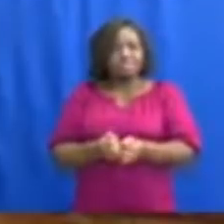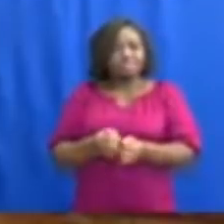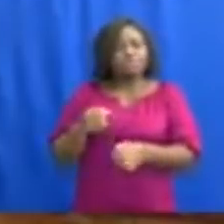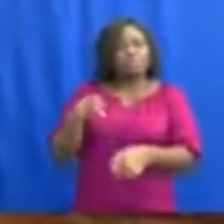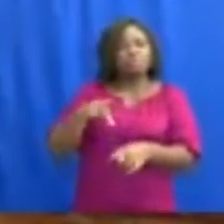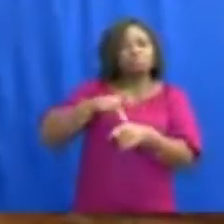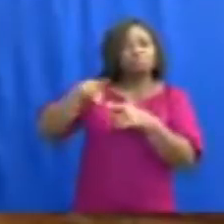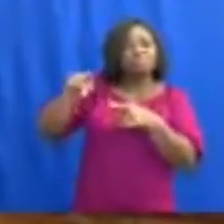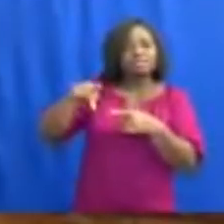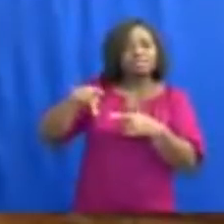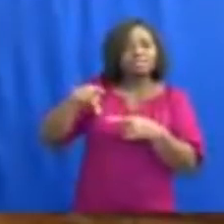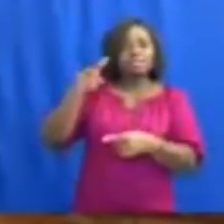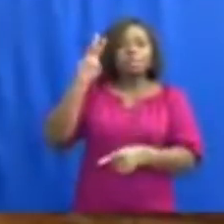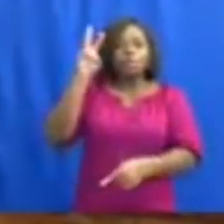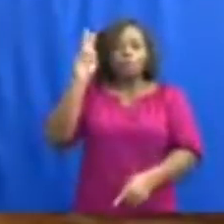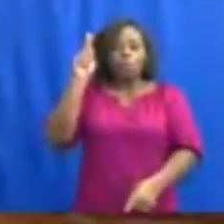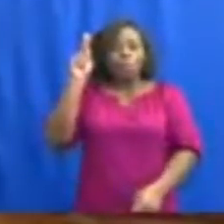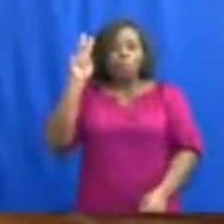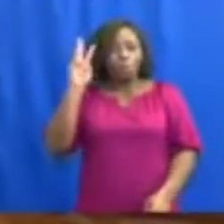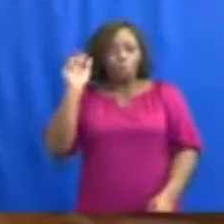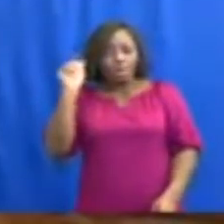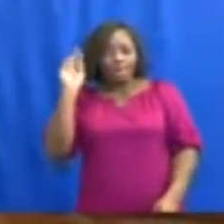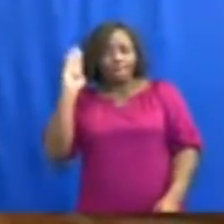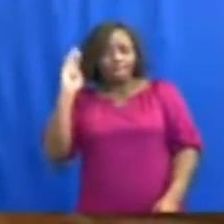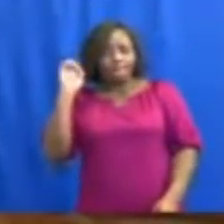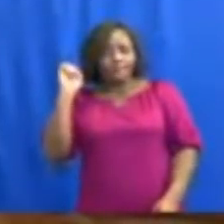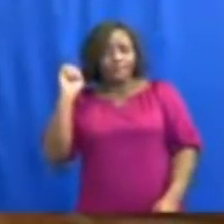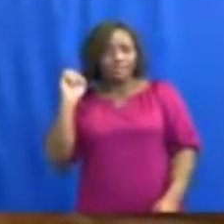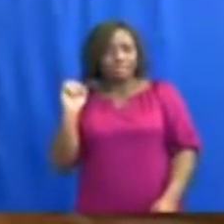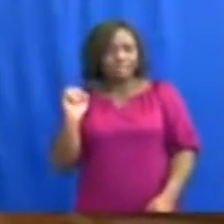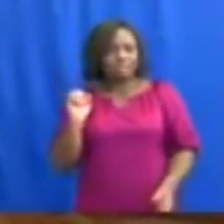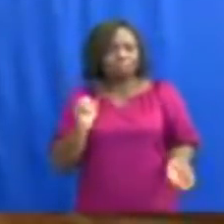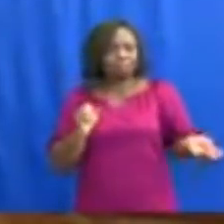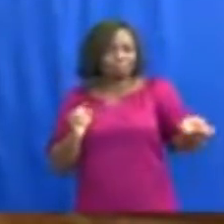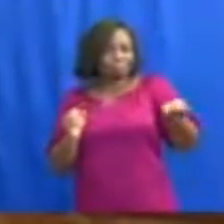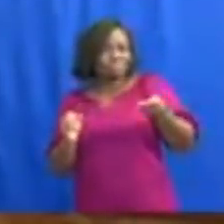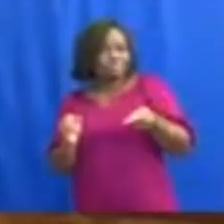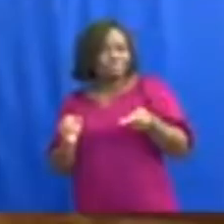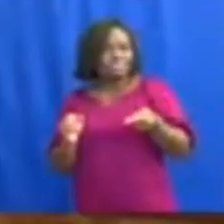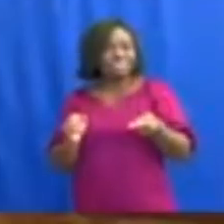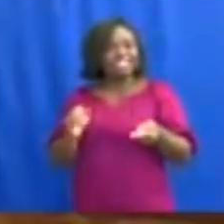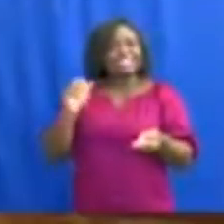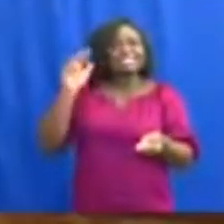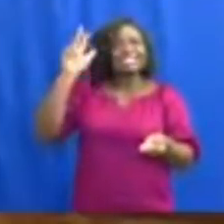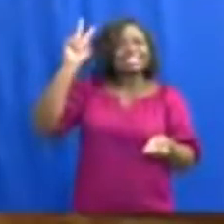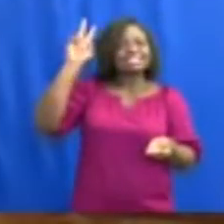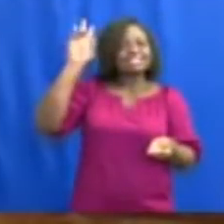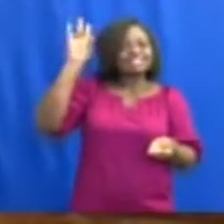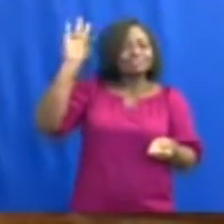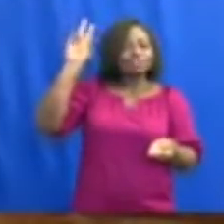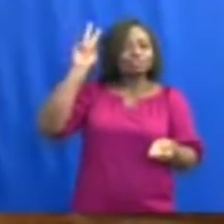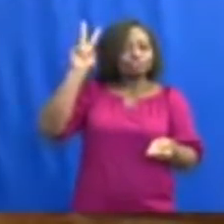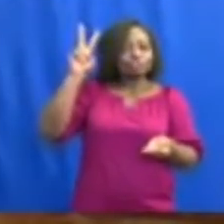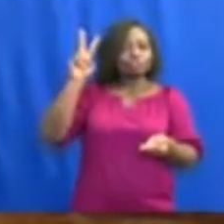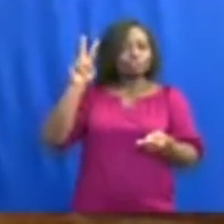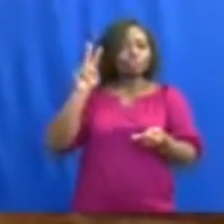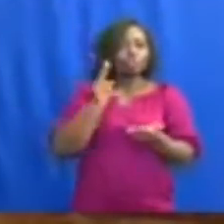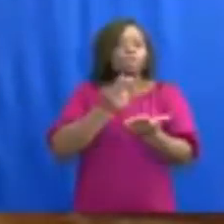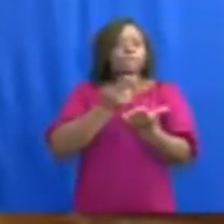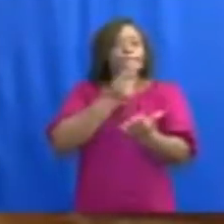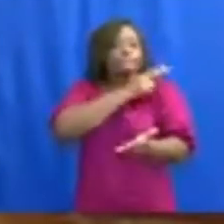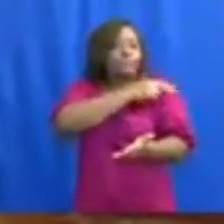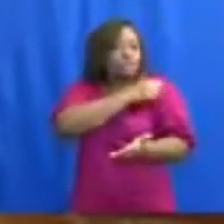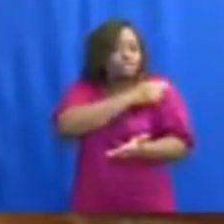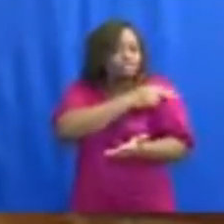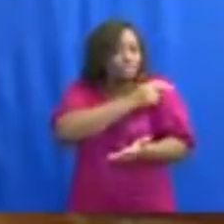Kwamnafrimpombwate, who was offered a 70-bed hospital in Thwasi in the Ashanti region as a